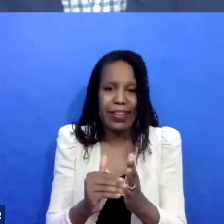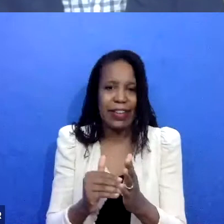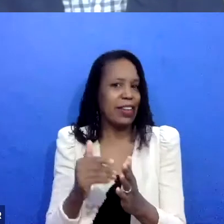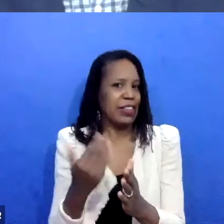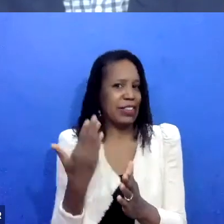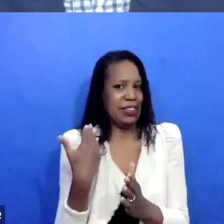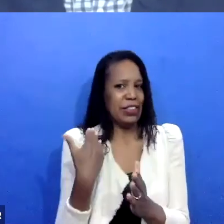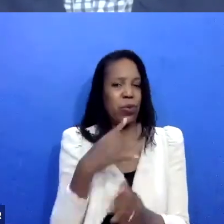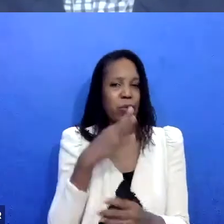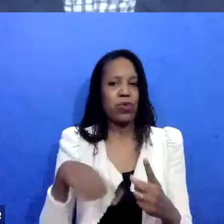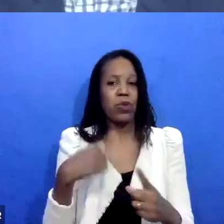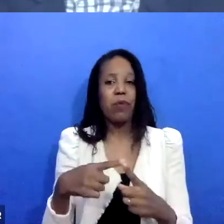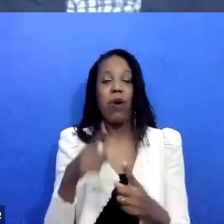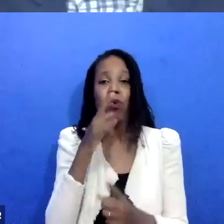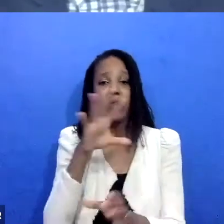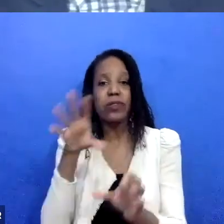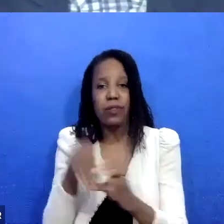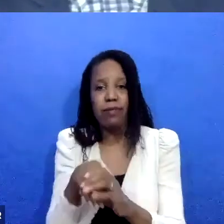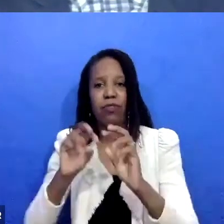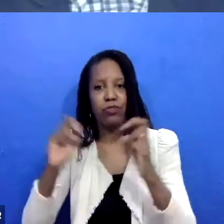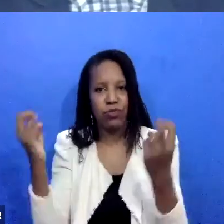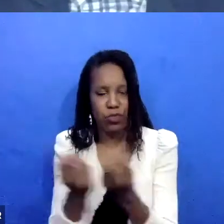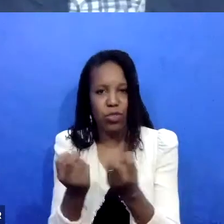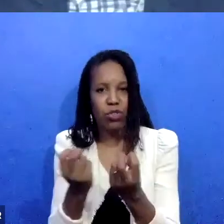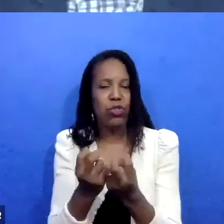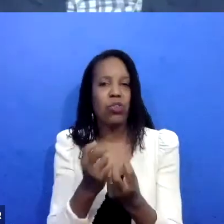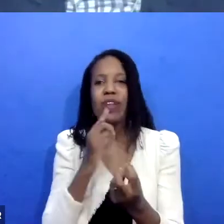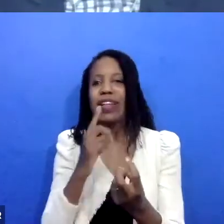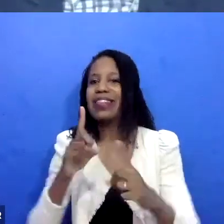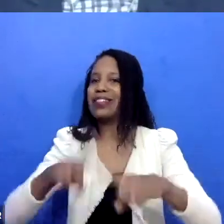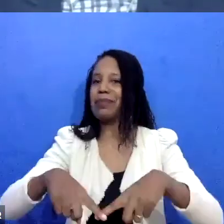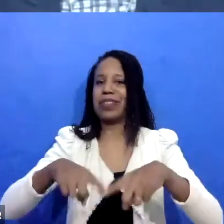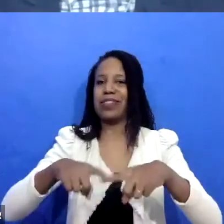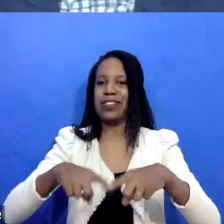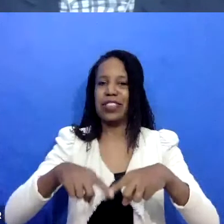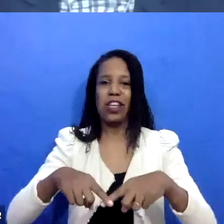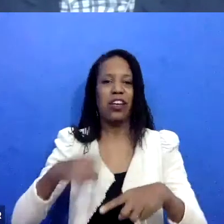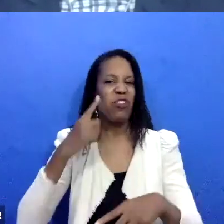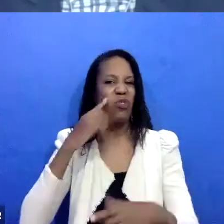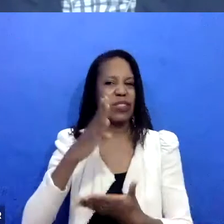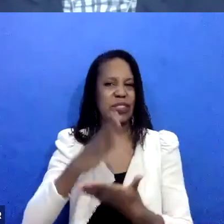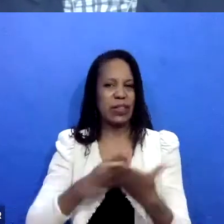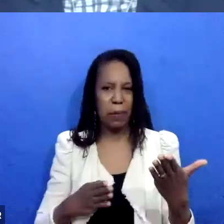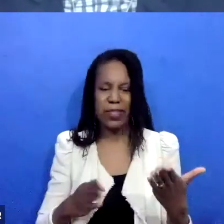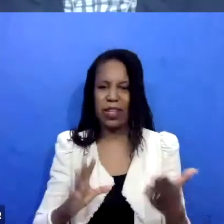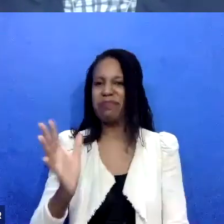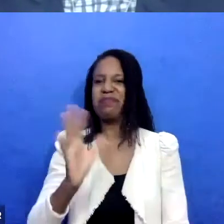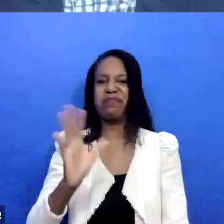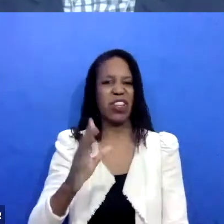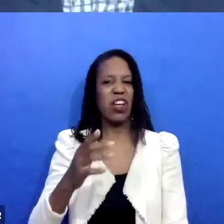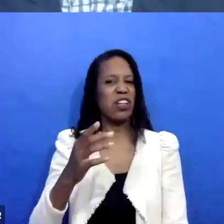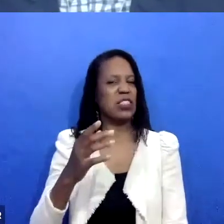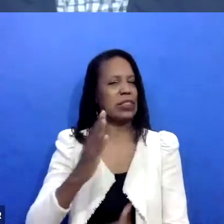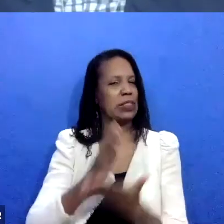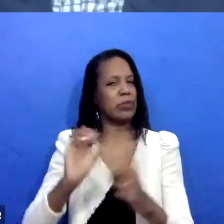who will, like, what's a deal breaker for people I've had. That's a little bit of the shuttle. I do very, very little